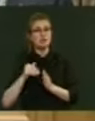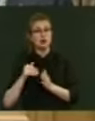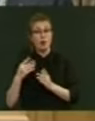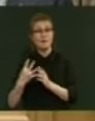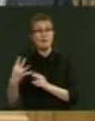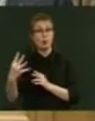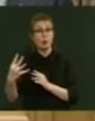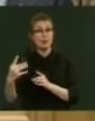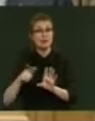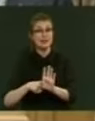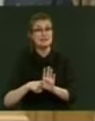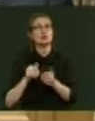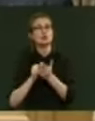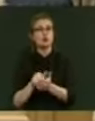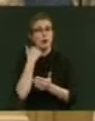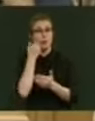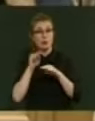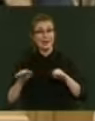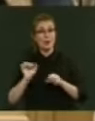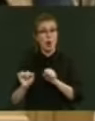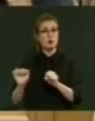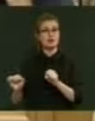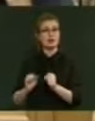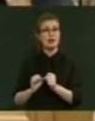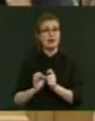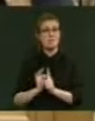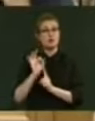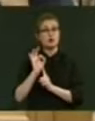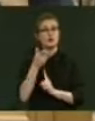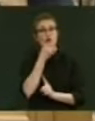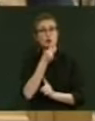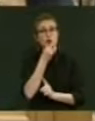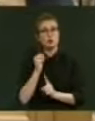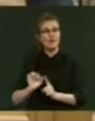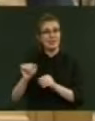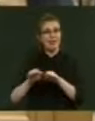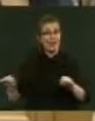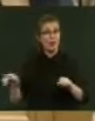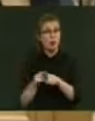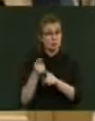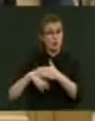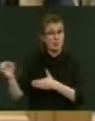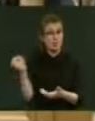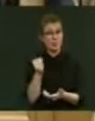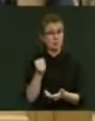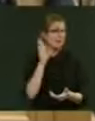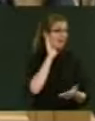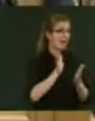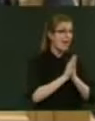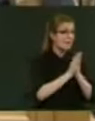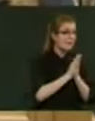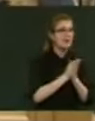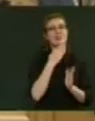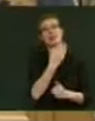improve the utilisation of their land. It's also in this year's budget, Mr Speaker. What do I hear? Thank you, sister. The